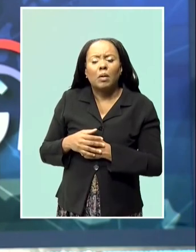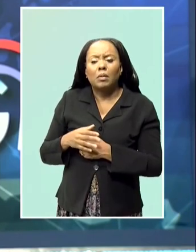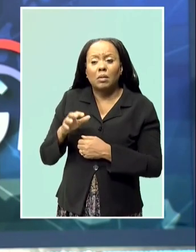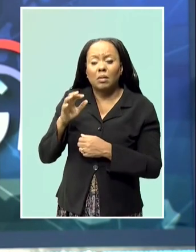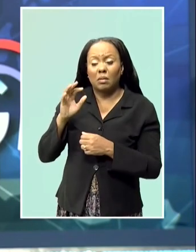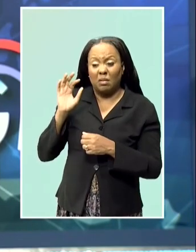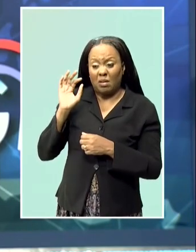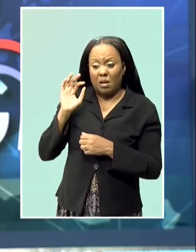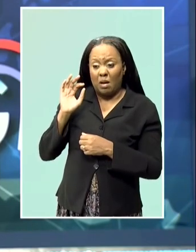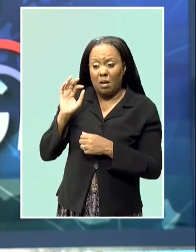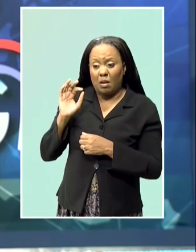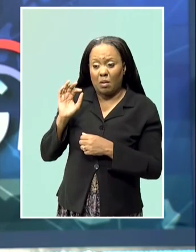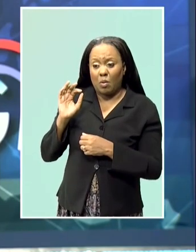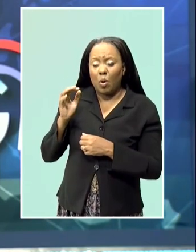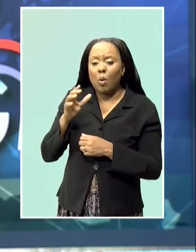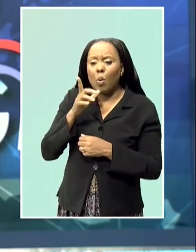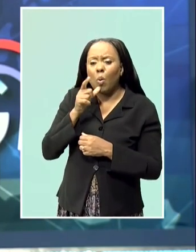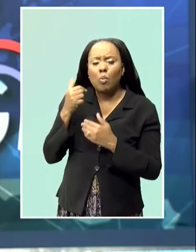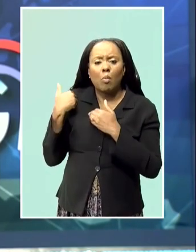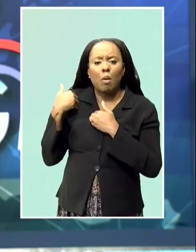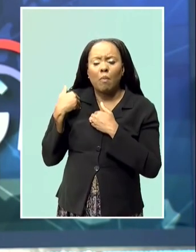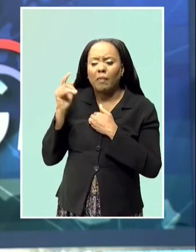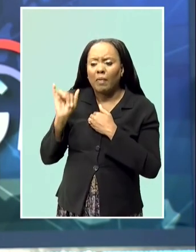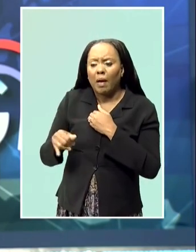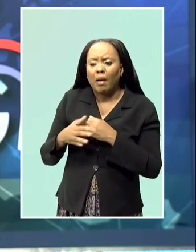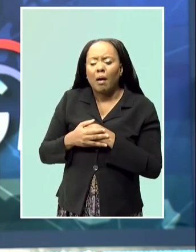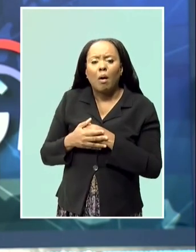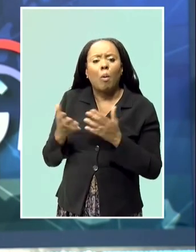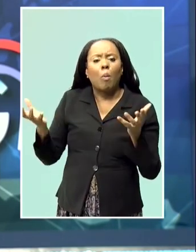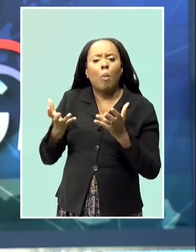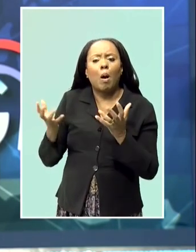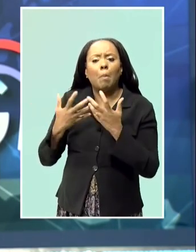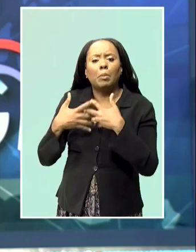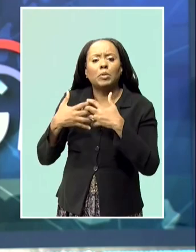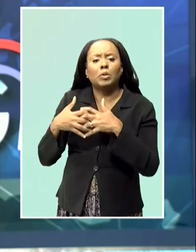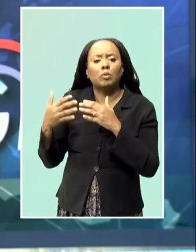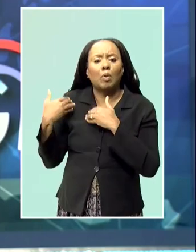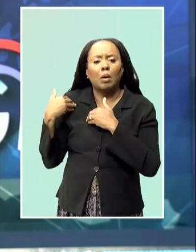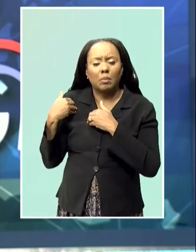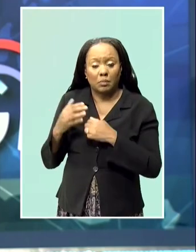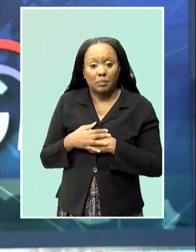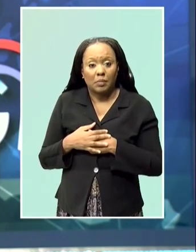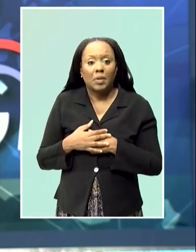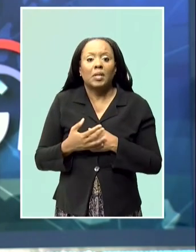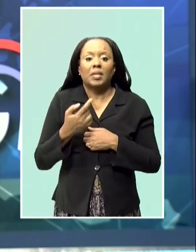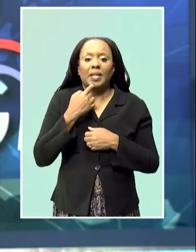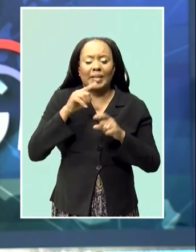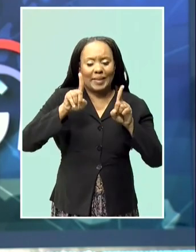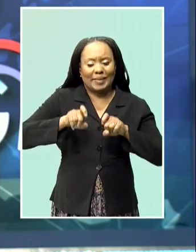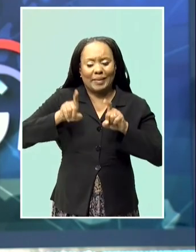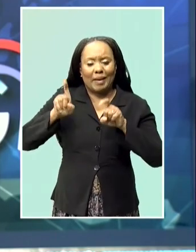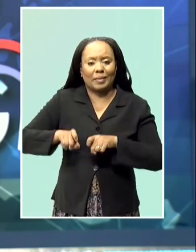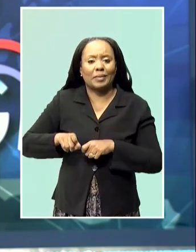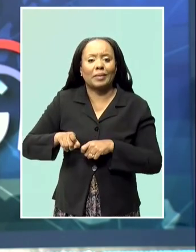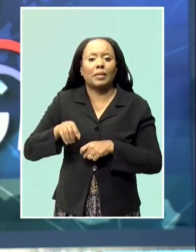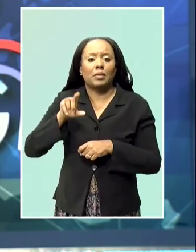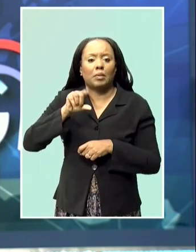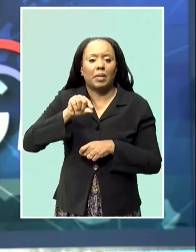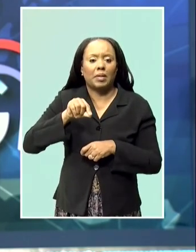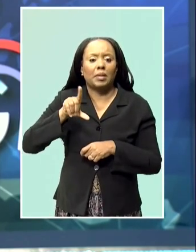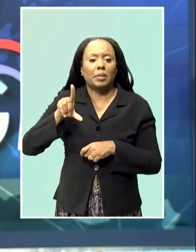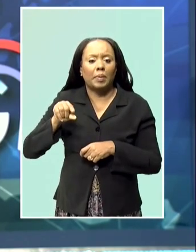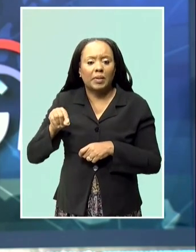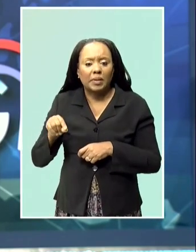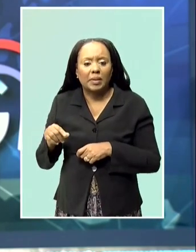She also directed a line of questioning surrounding the test year of 2020, which is the basis on which the calculations for the rate